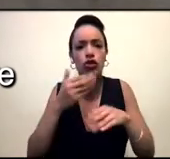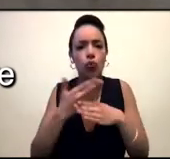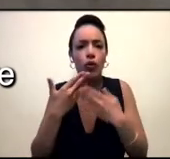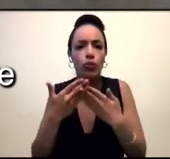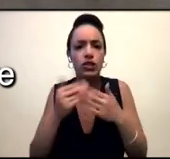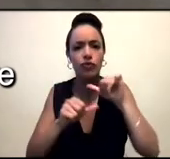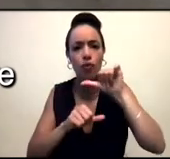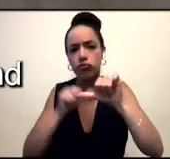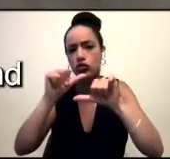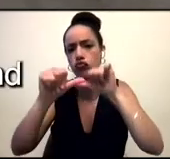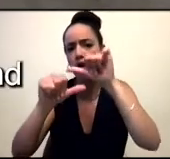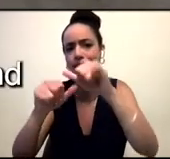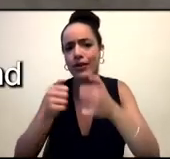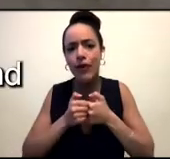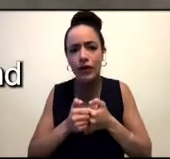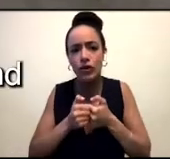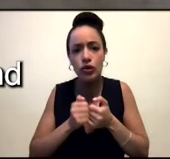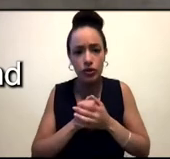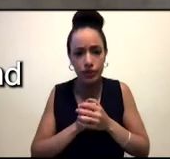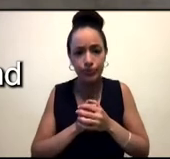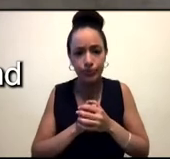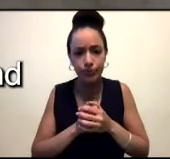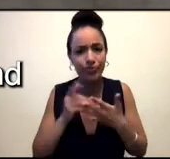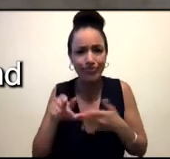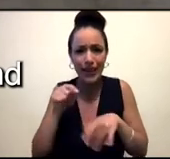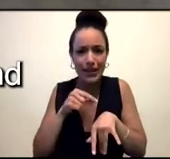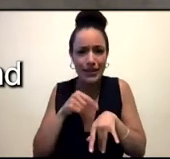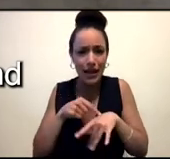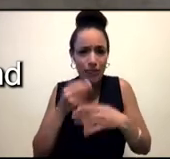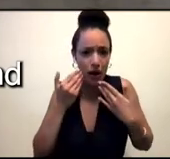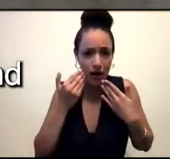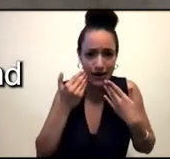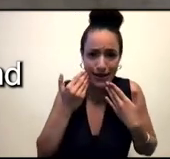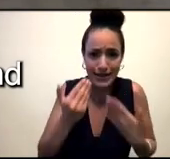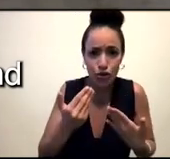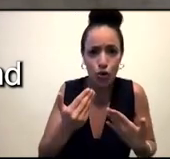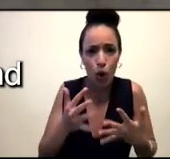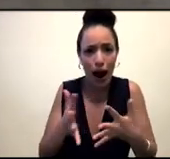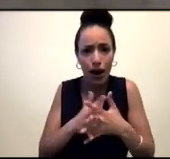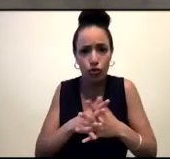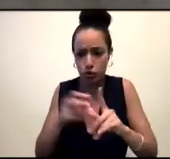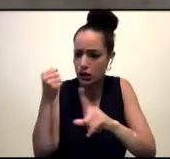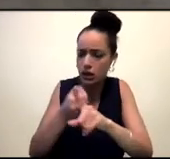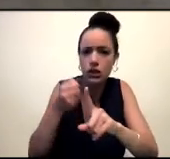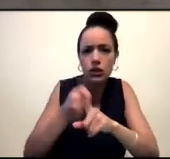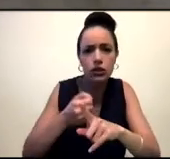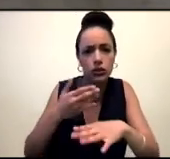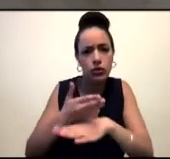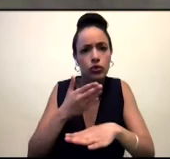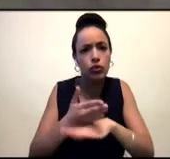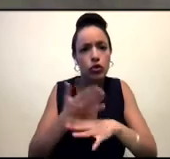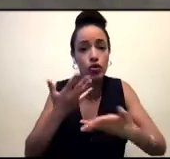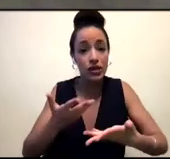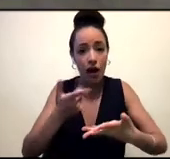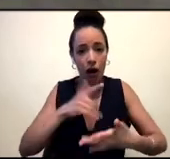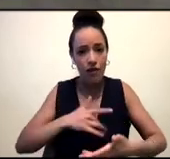the, you know, theological interpretation. mean, I do now, but at the time, it felt so daunting. And so to be able to, like, relay people to resources that they can